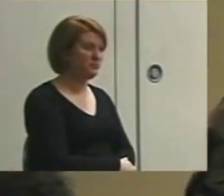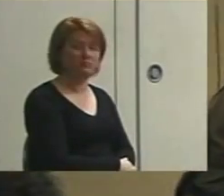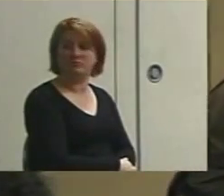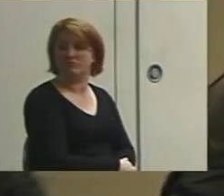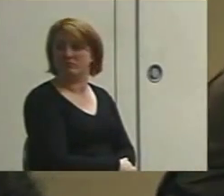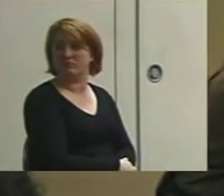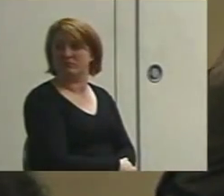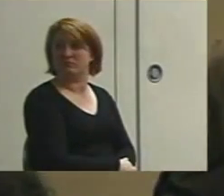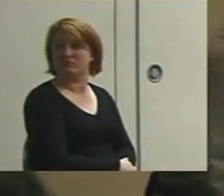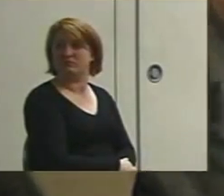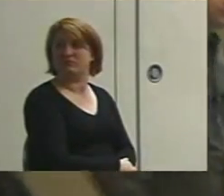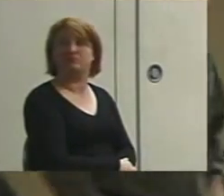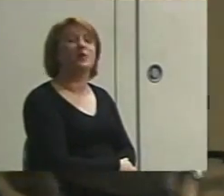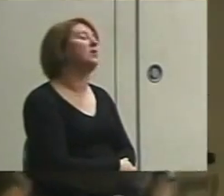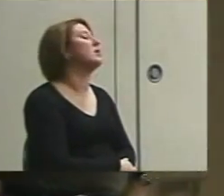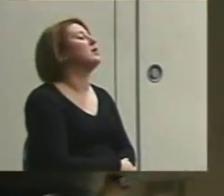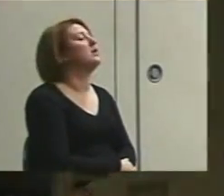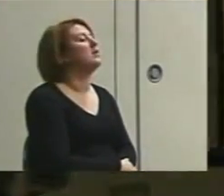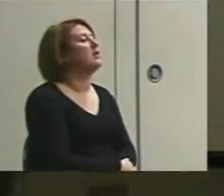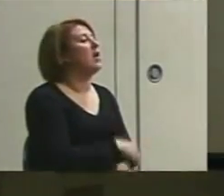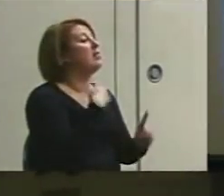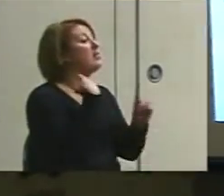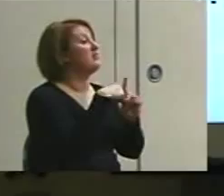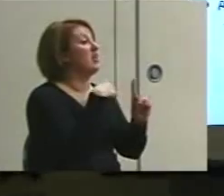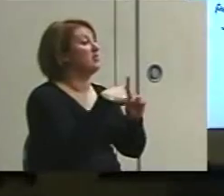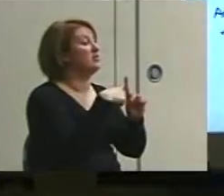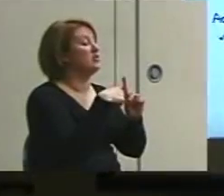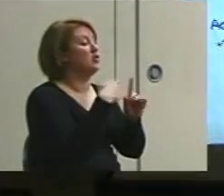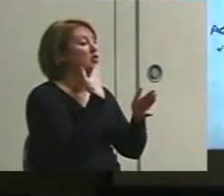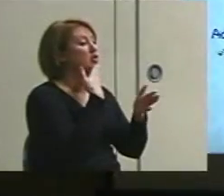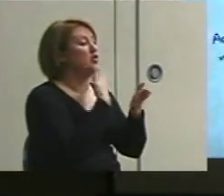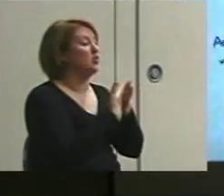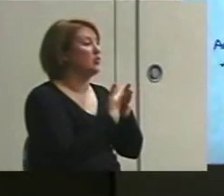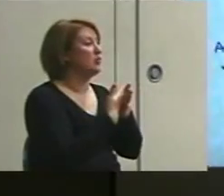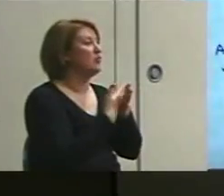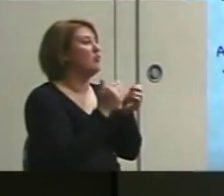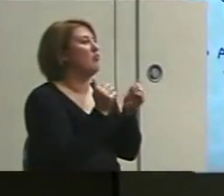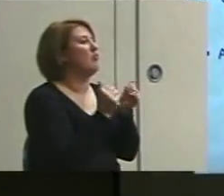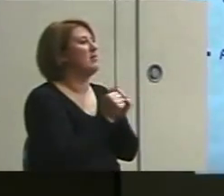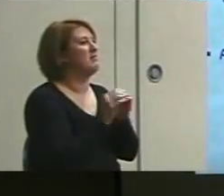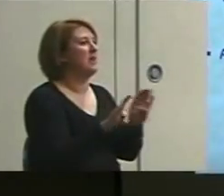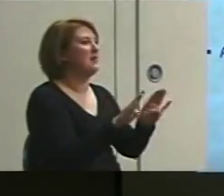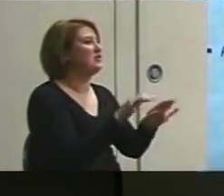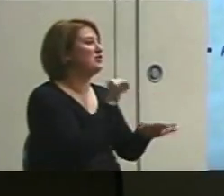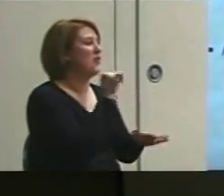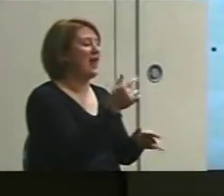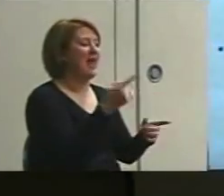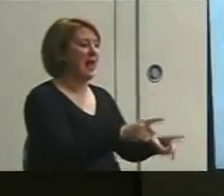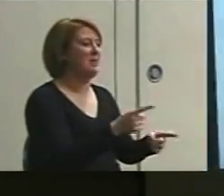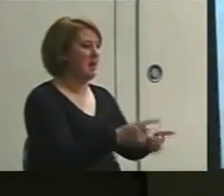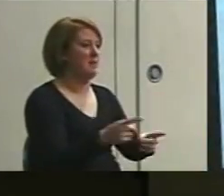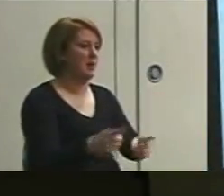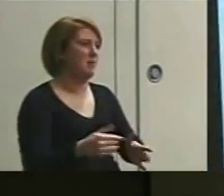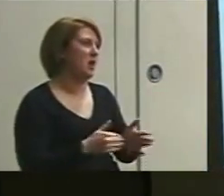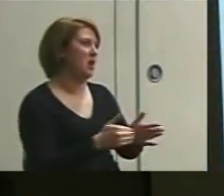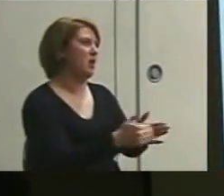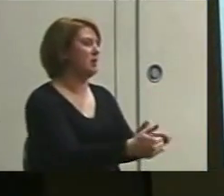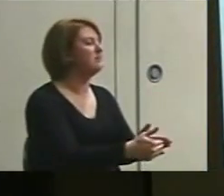The advantage, it's good with behaviors that don't happen a lot. It will